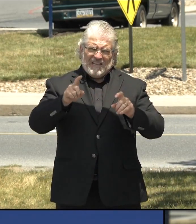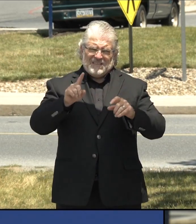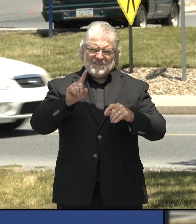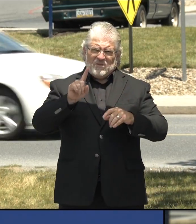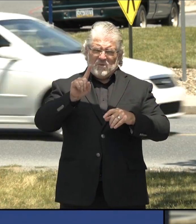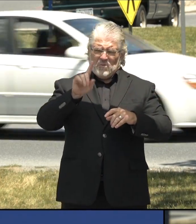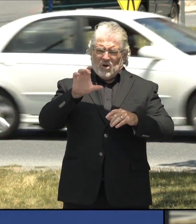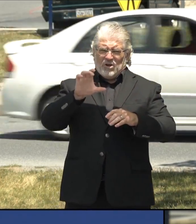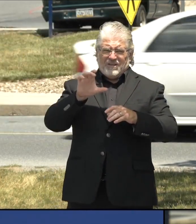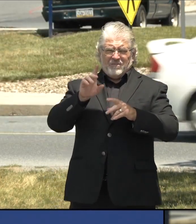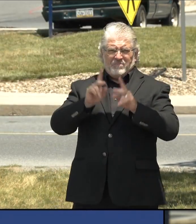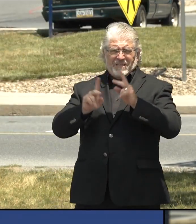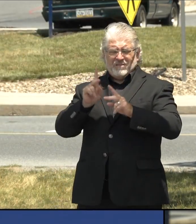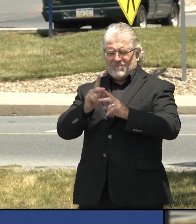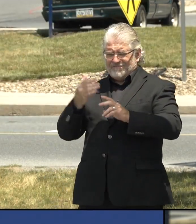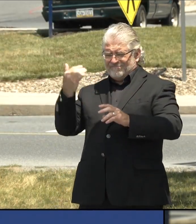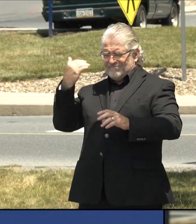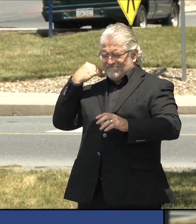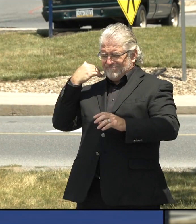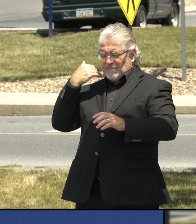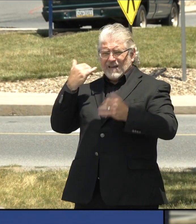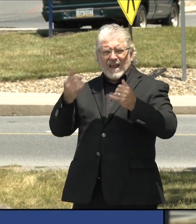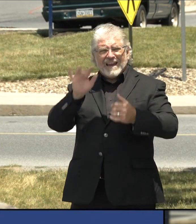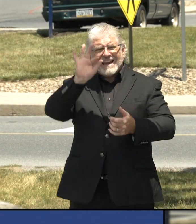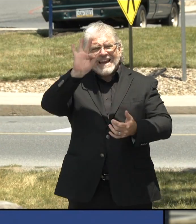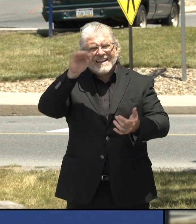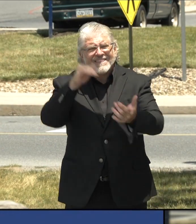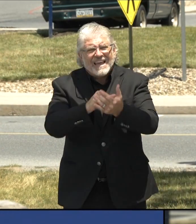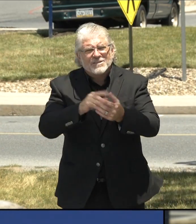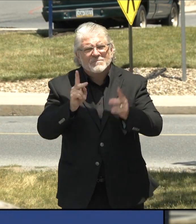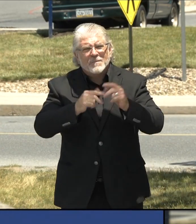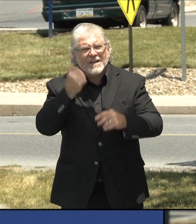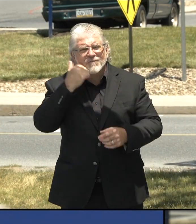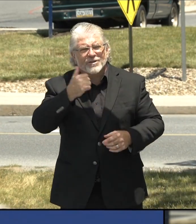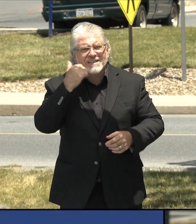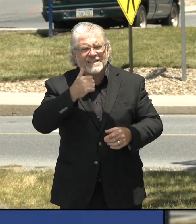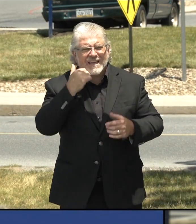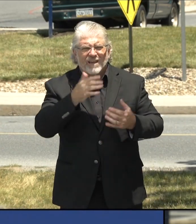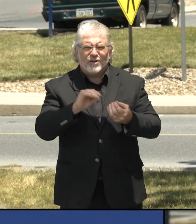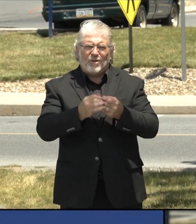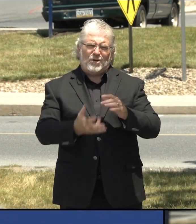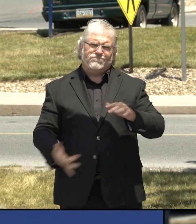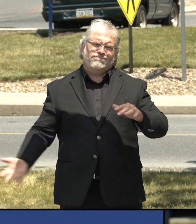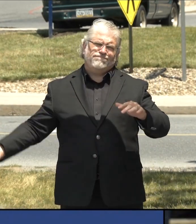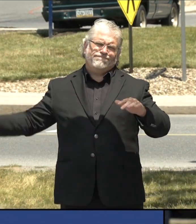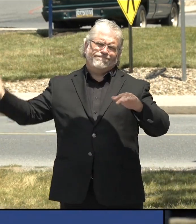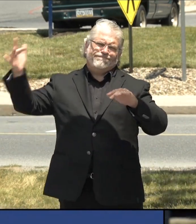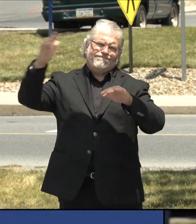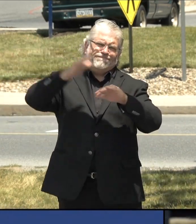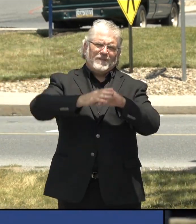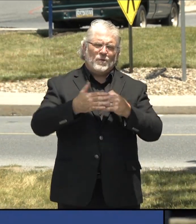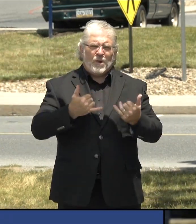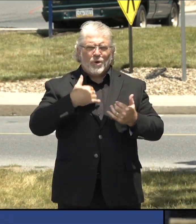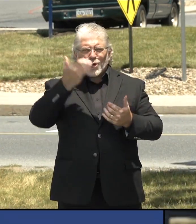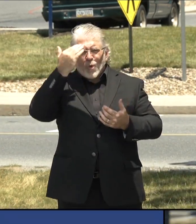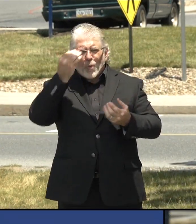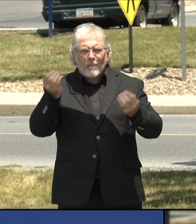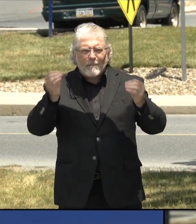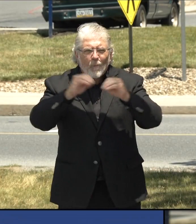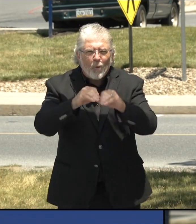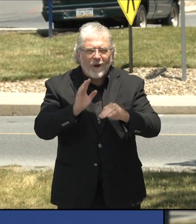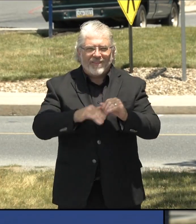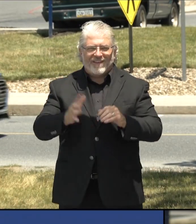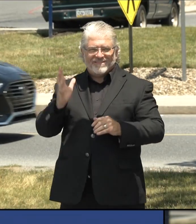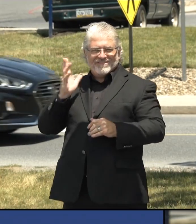,000 tests a day in Pennsylvania and that'll keep going up. So we, we know more, uh, to, to your point. I think we, we, we